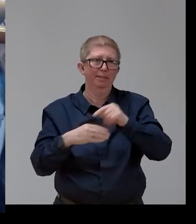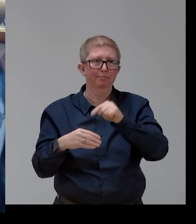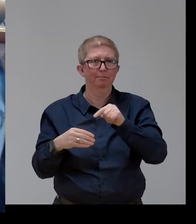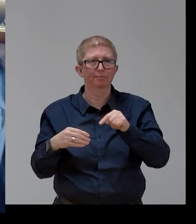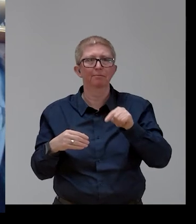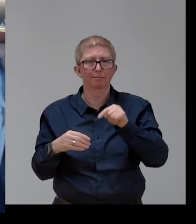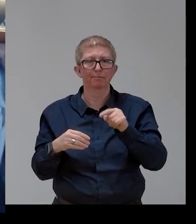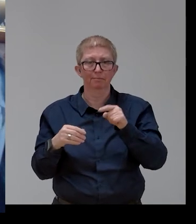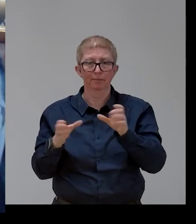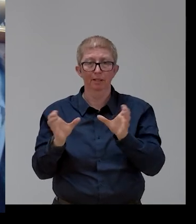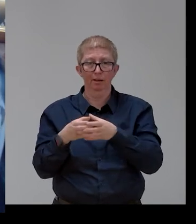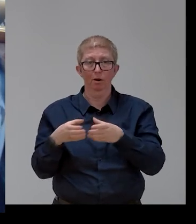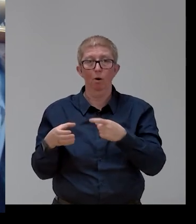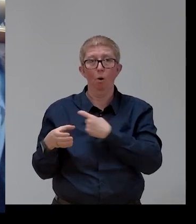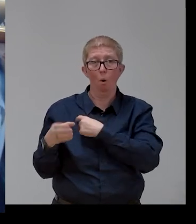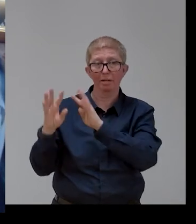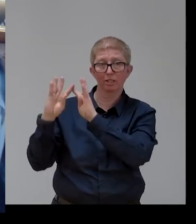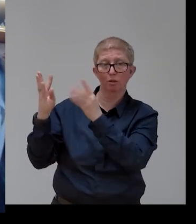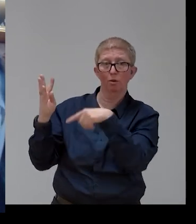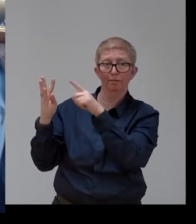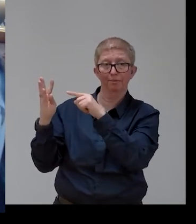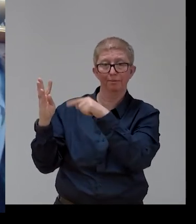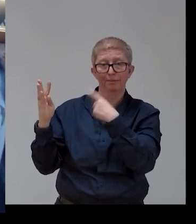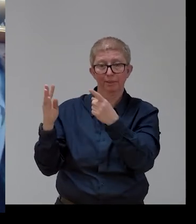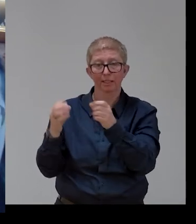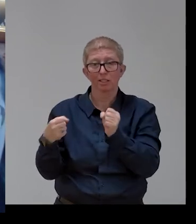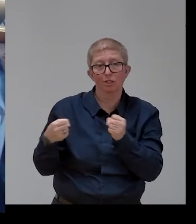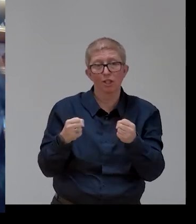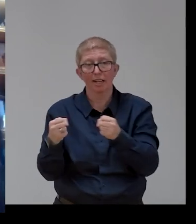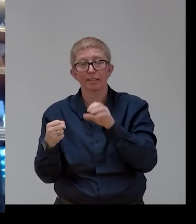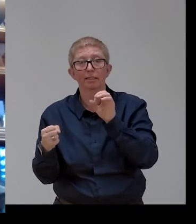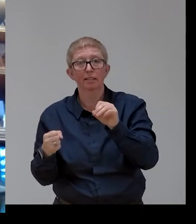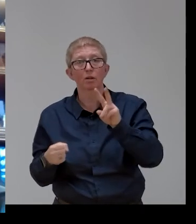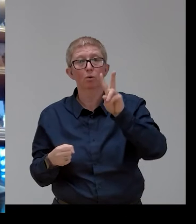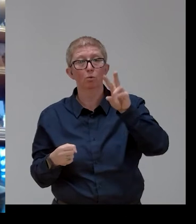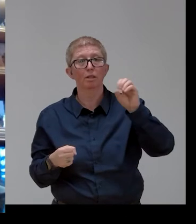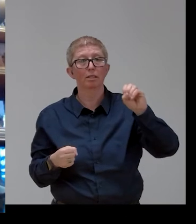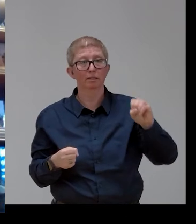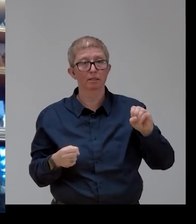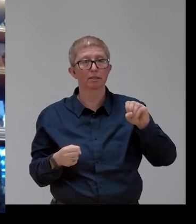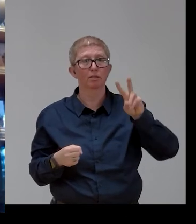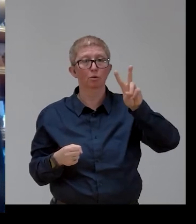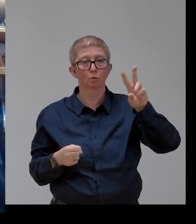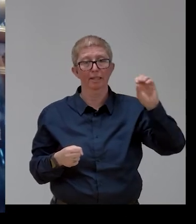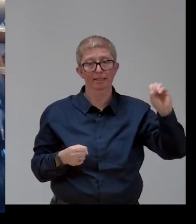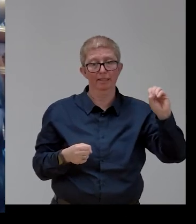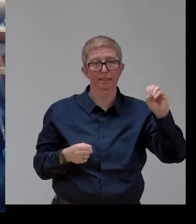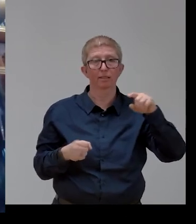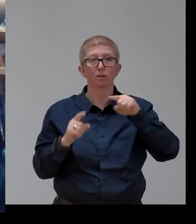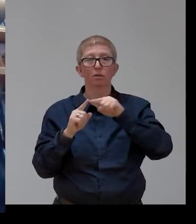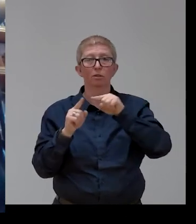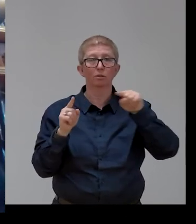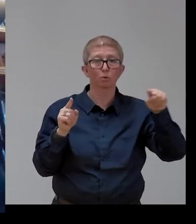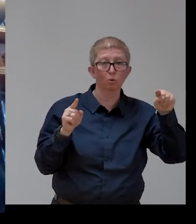Strategy for 2021-2030. The Council conclusions we are